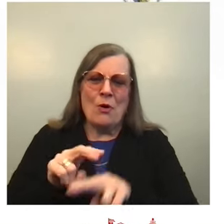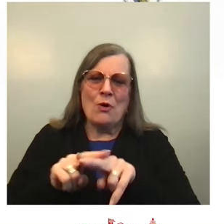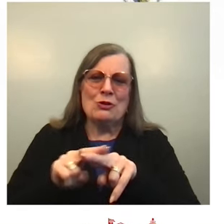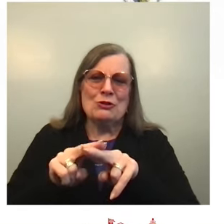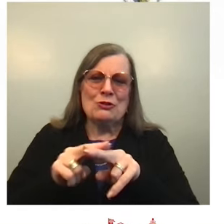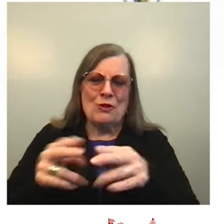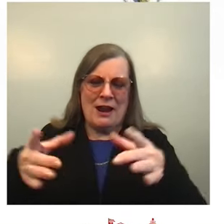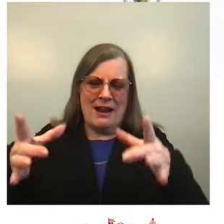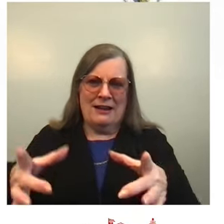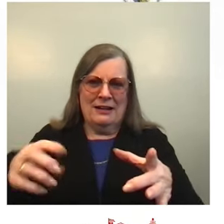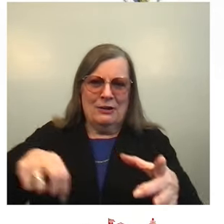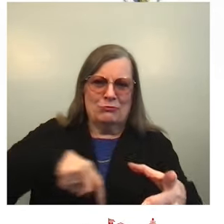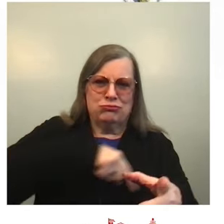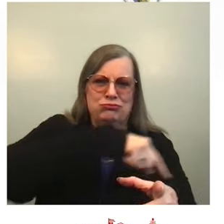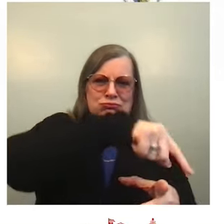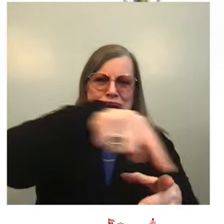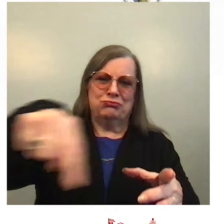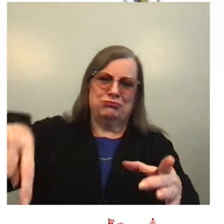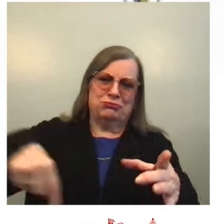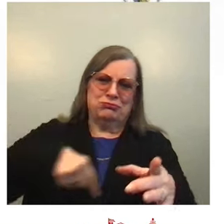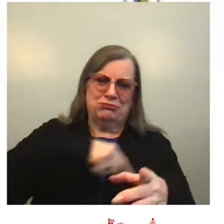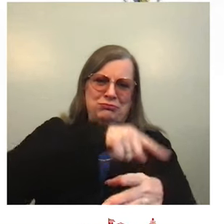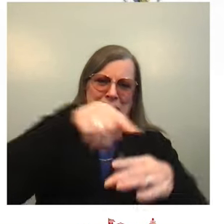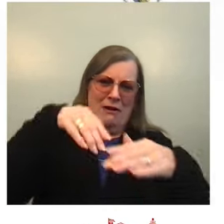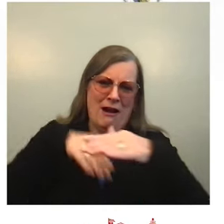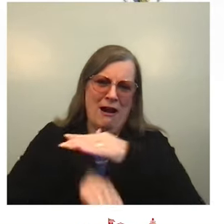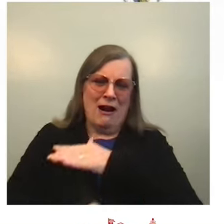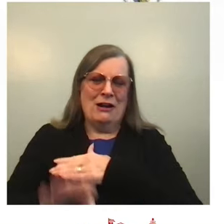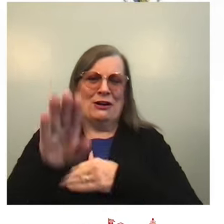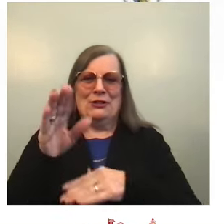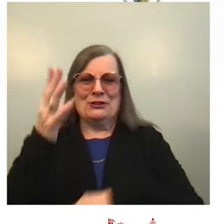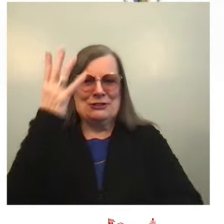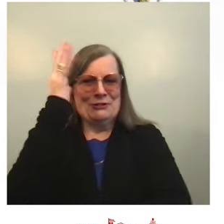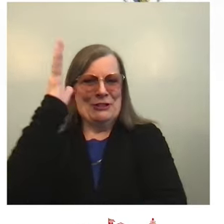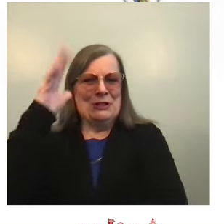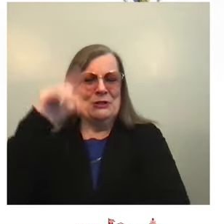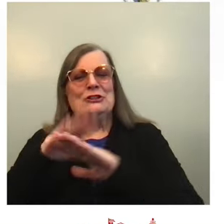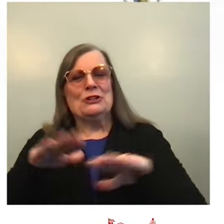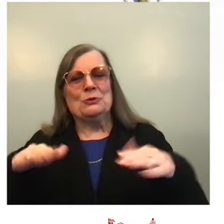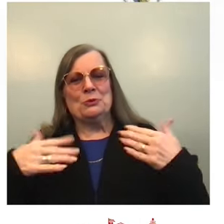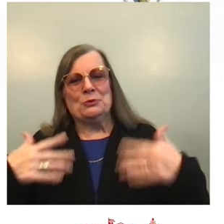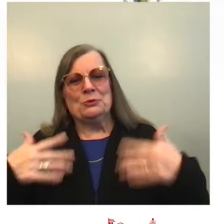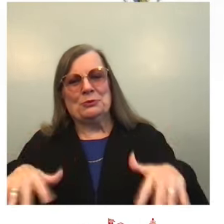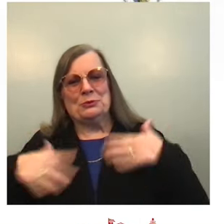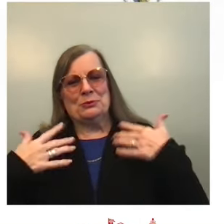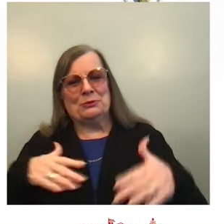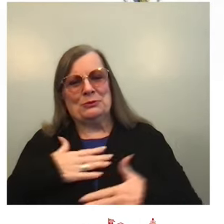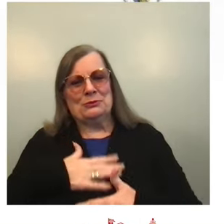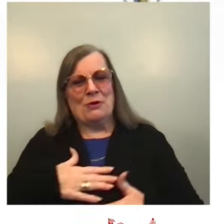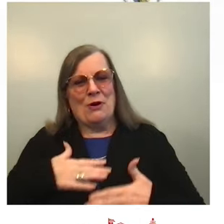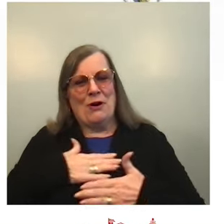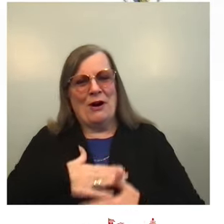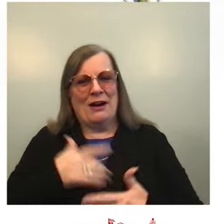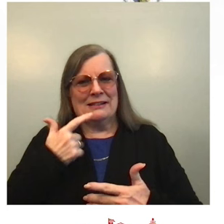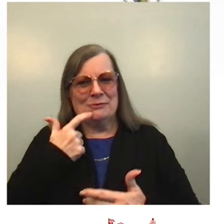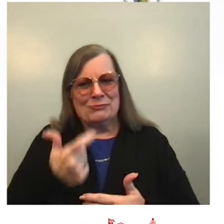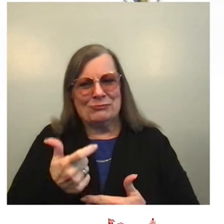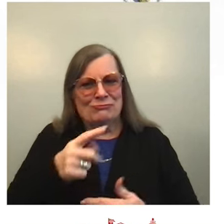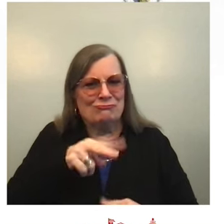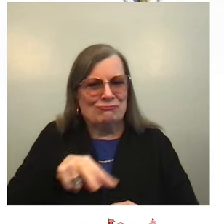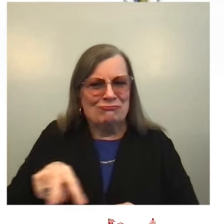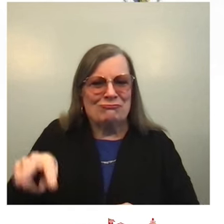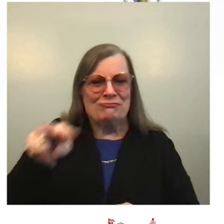kids are just going to love it when they visit. The red room is filled with our favorite holiday crafts,